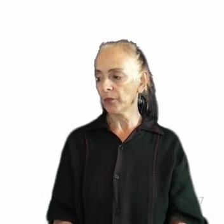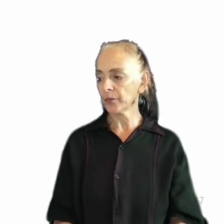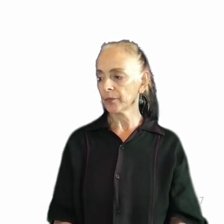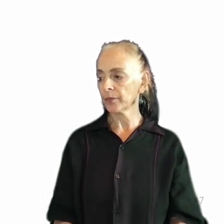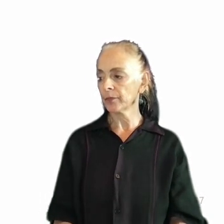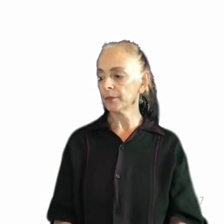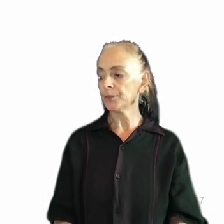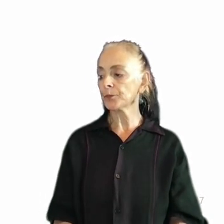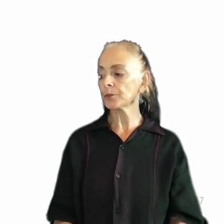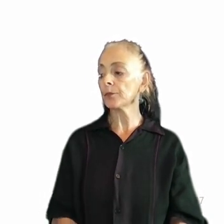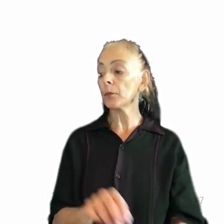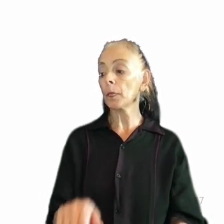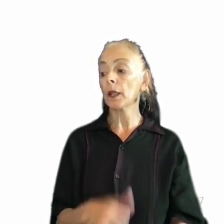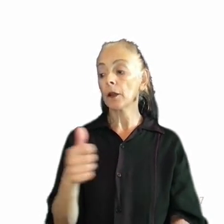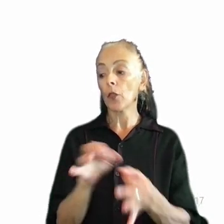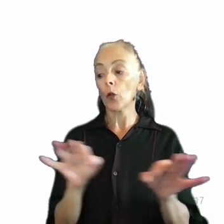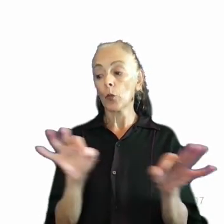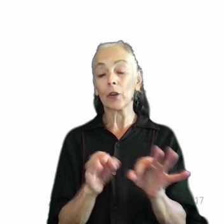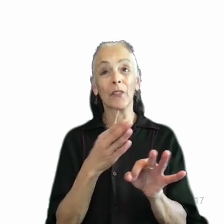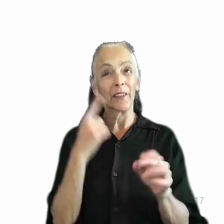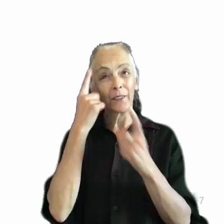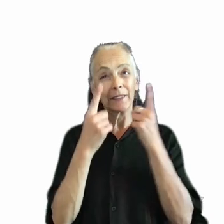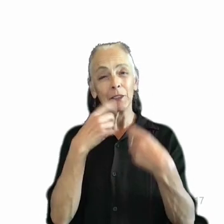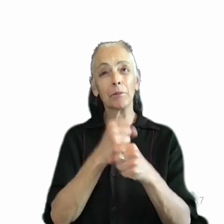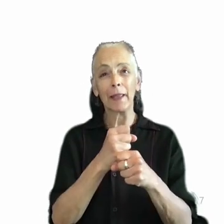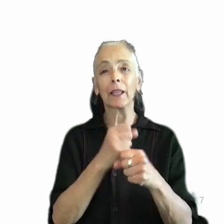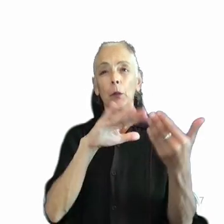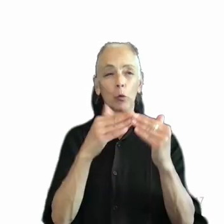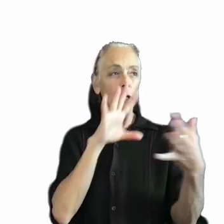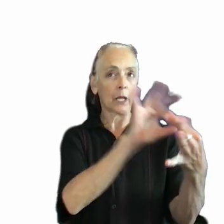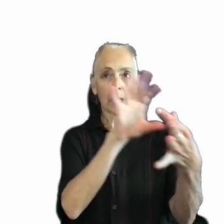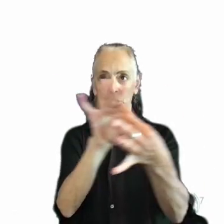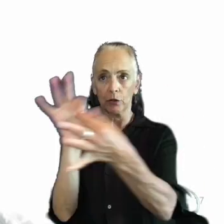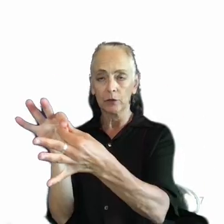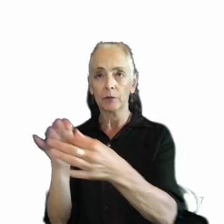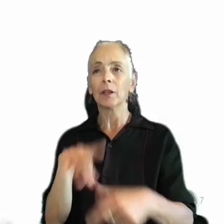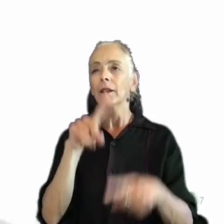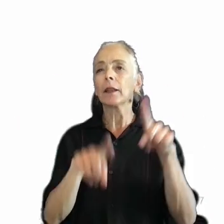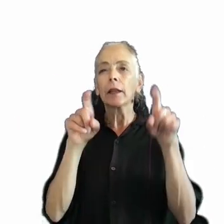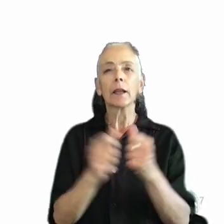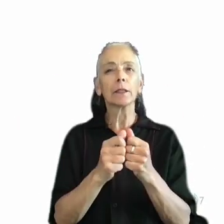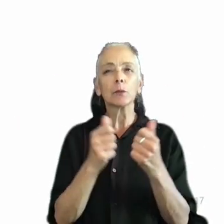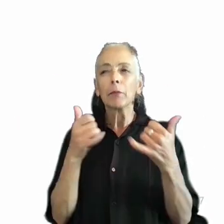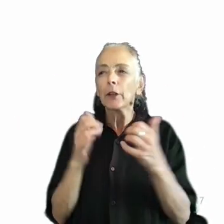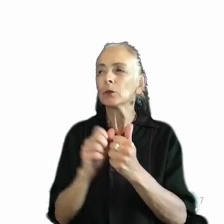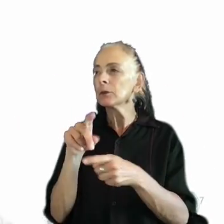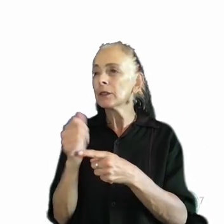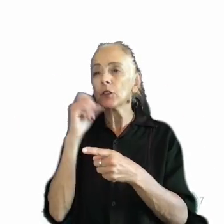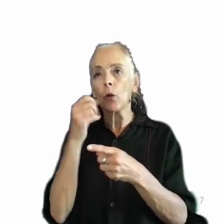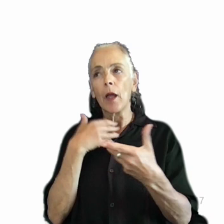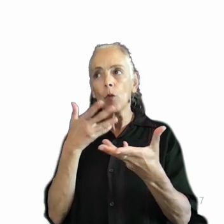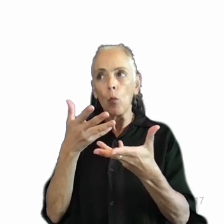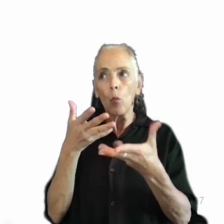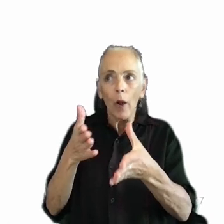Another thing that is critical to consider is making connections to the community. You can't test with players with disabilities if you don't have a way of getting